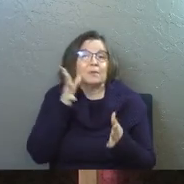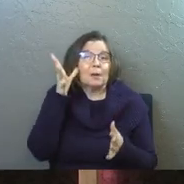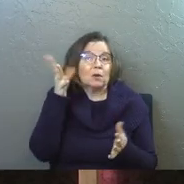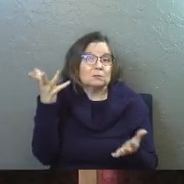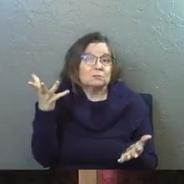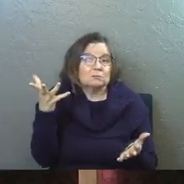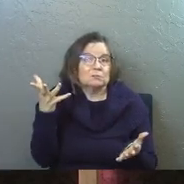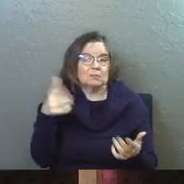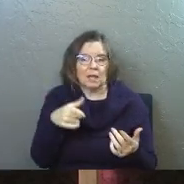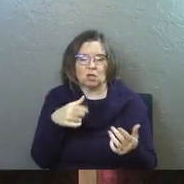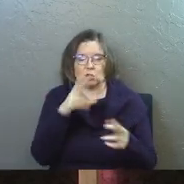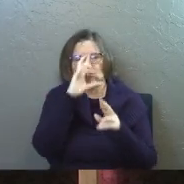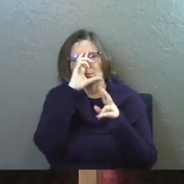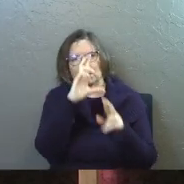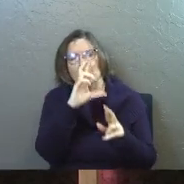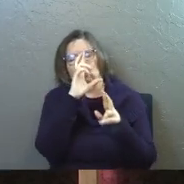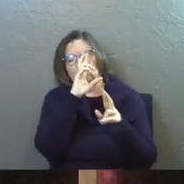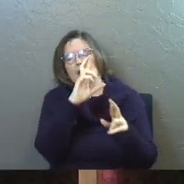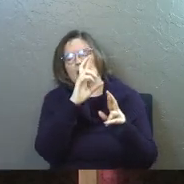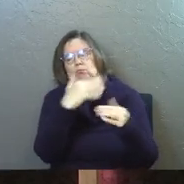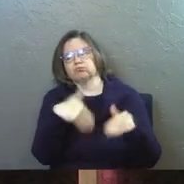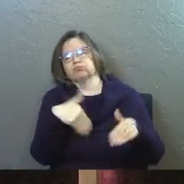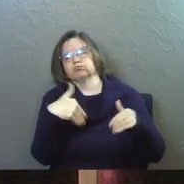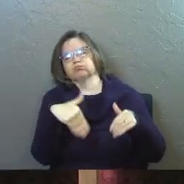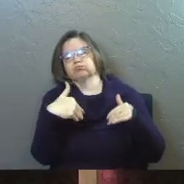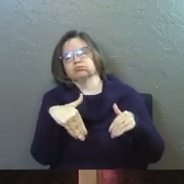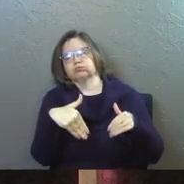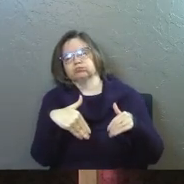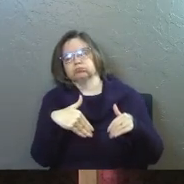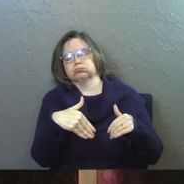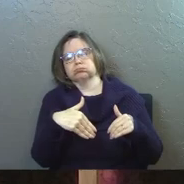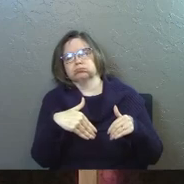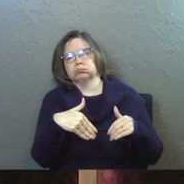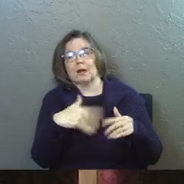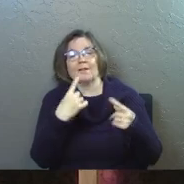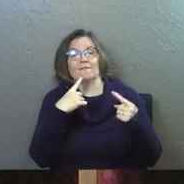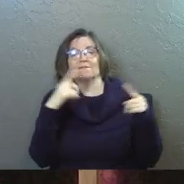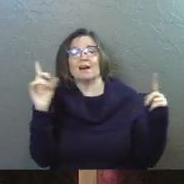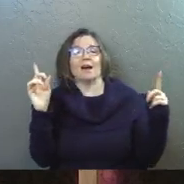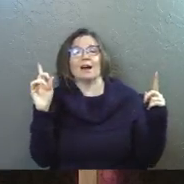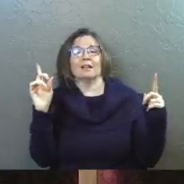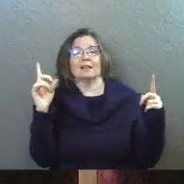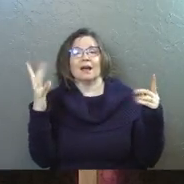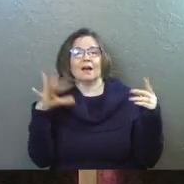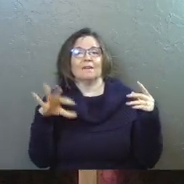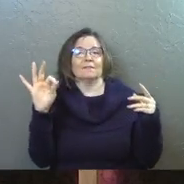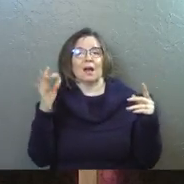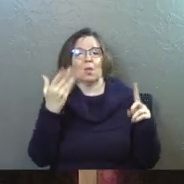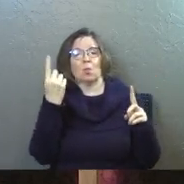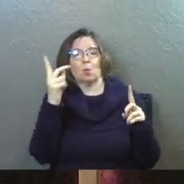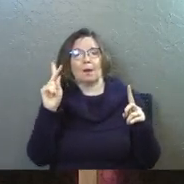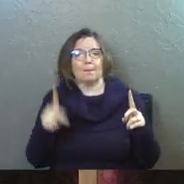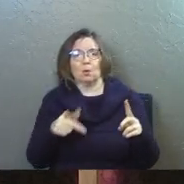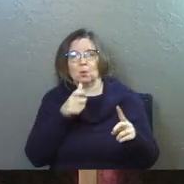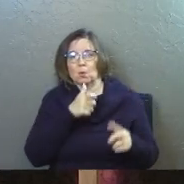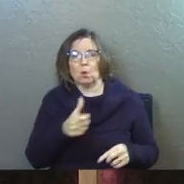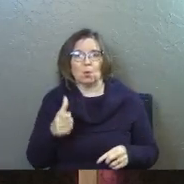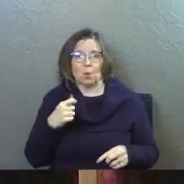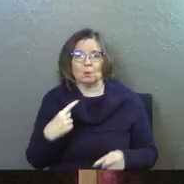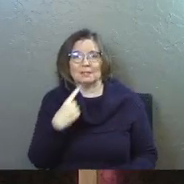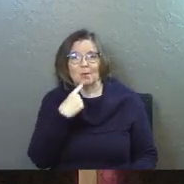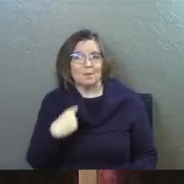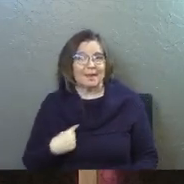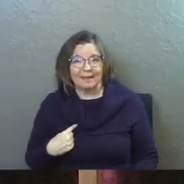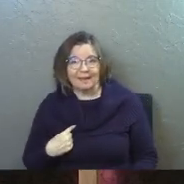and you respected them so much. And you're like, finally, at last, I found the one person who won't